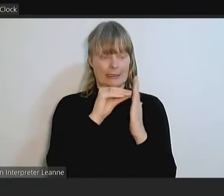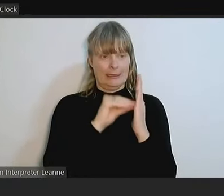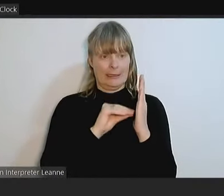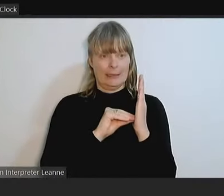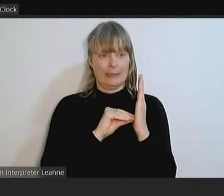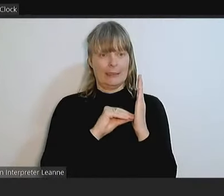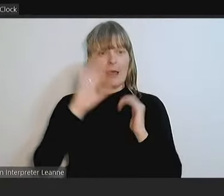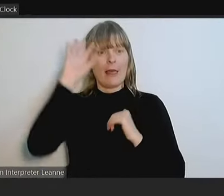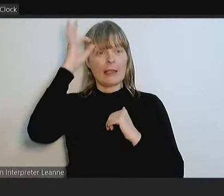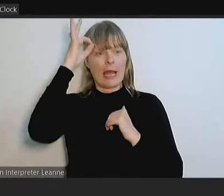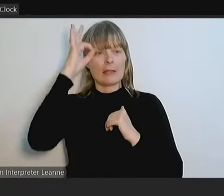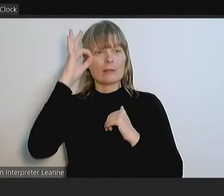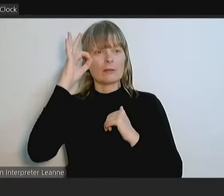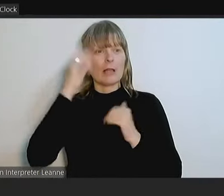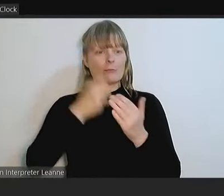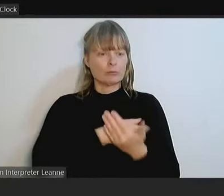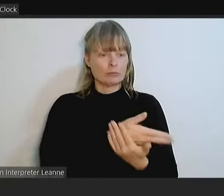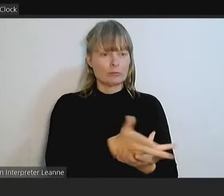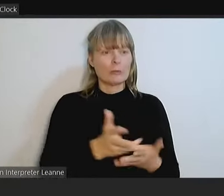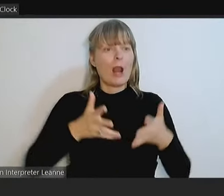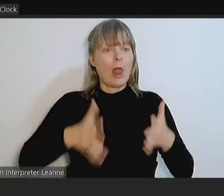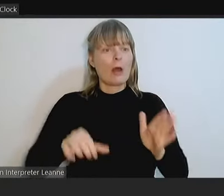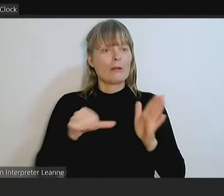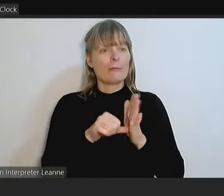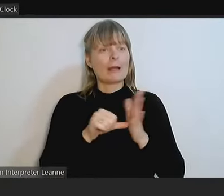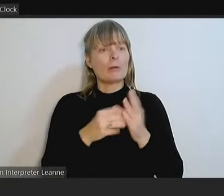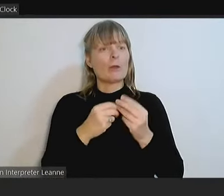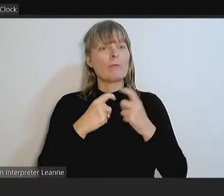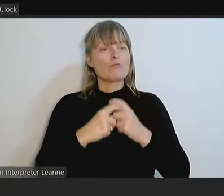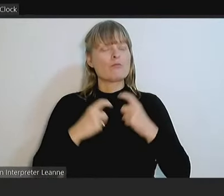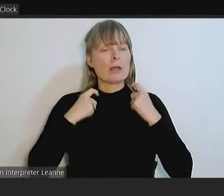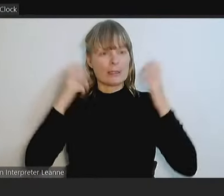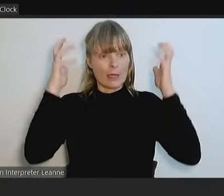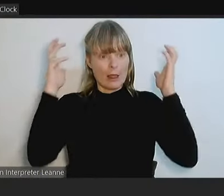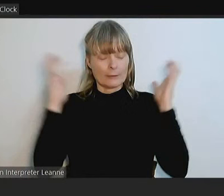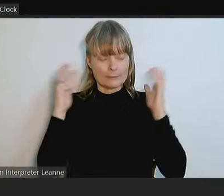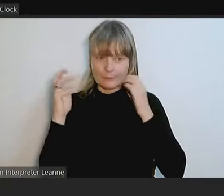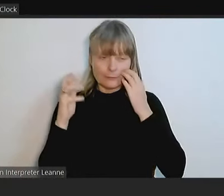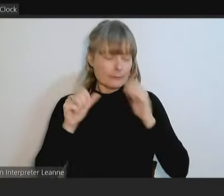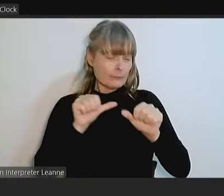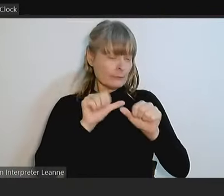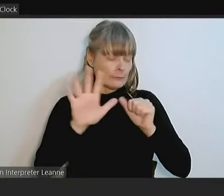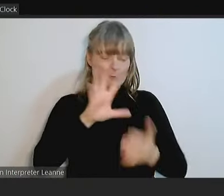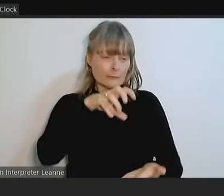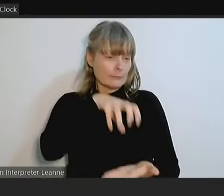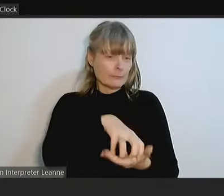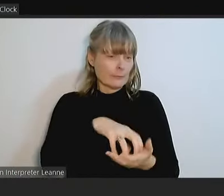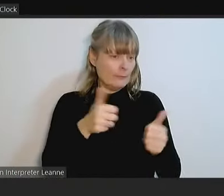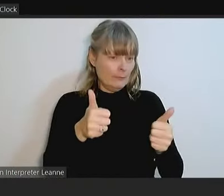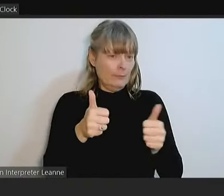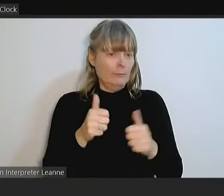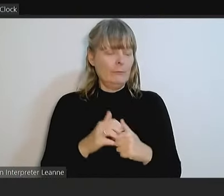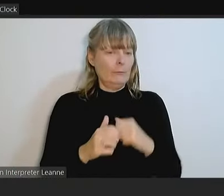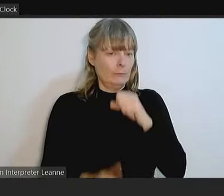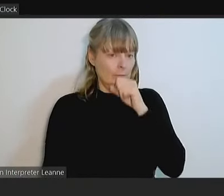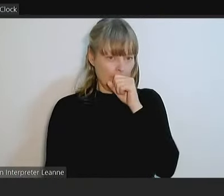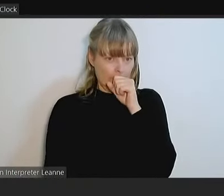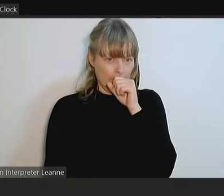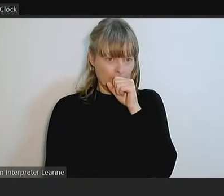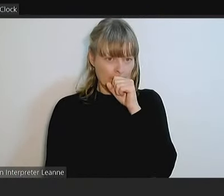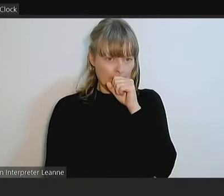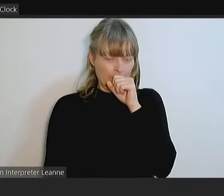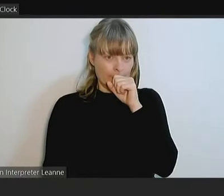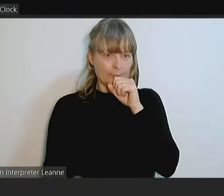Preston Lyons in recent years to make it a premier and fantastic facility that it is. And just in regards to the migration monument,